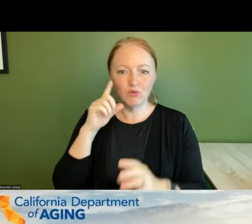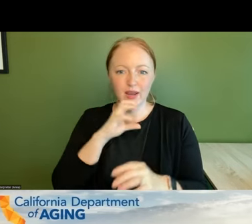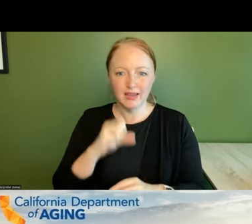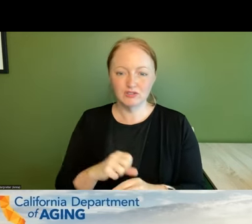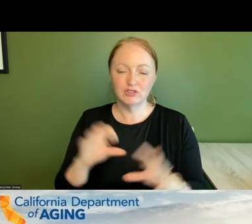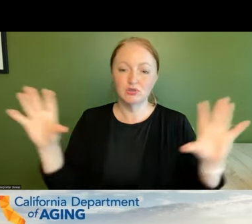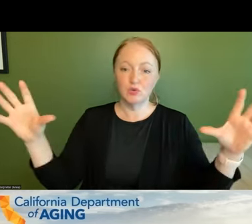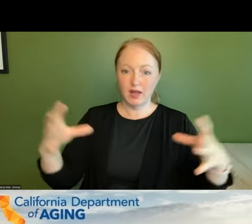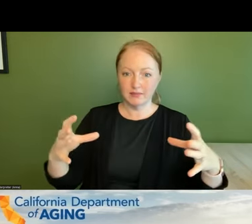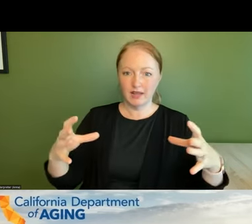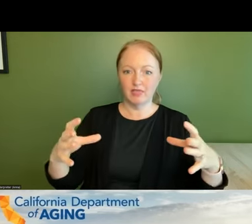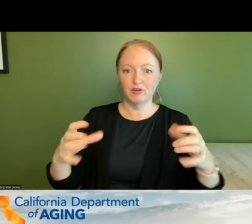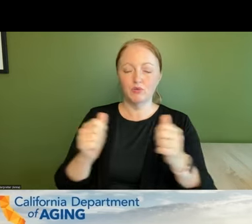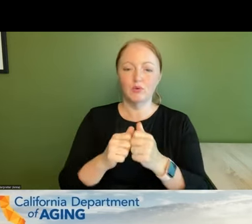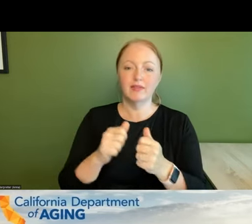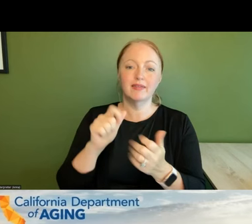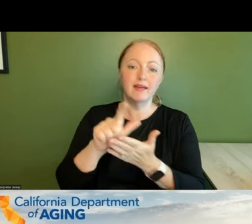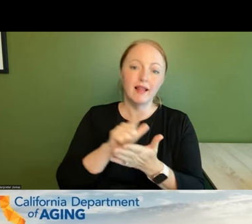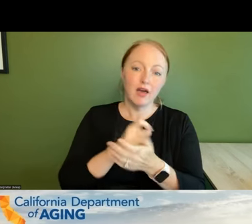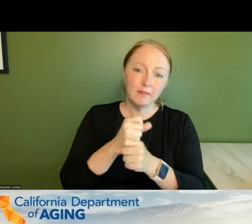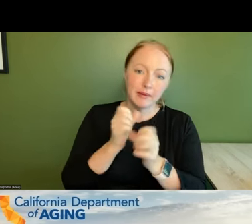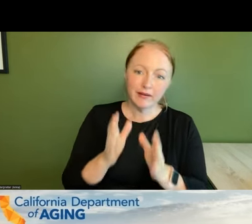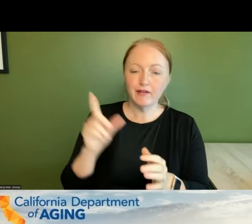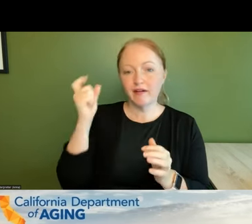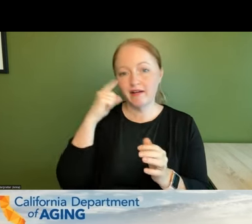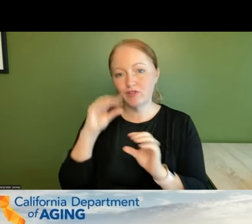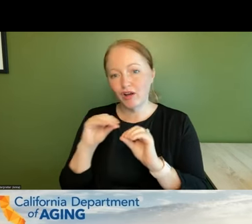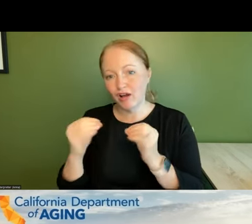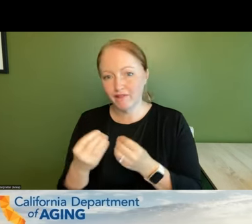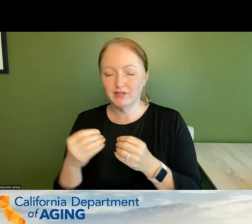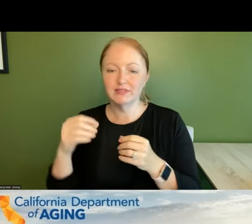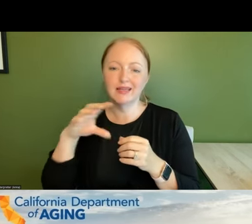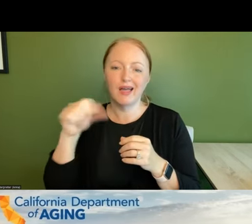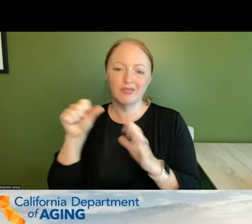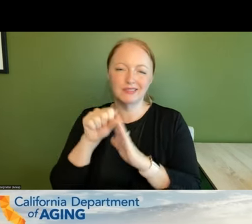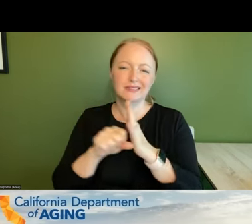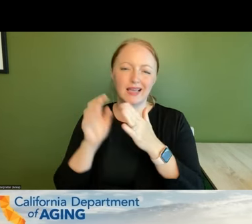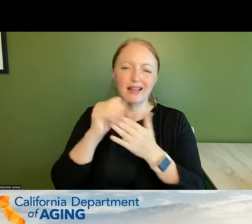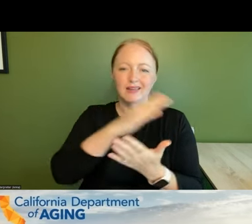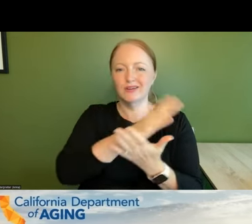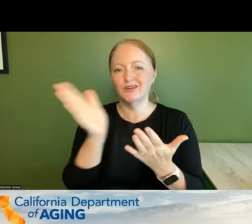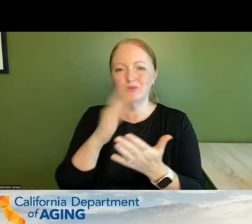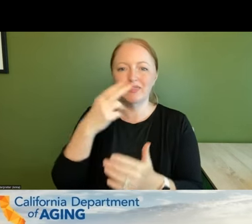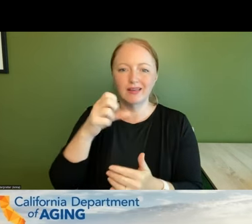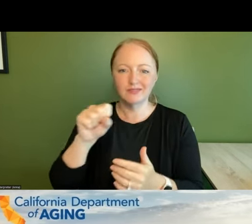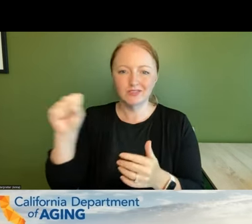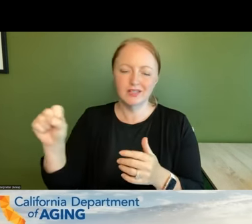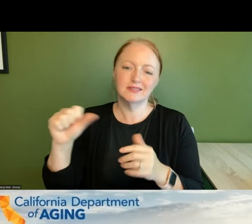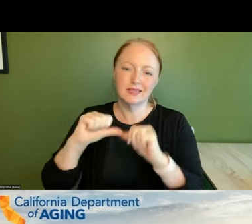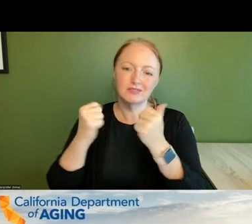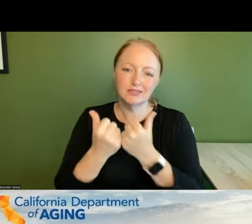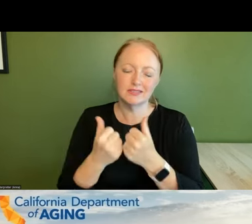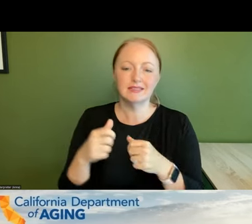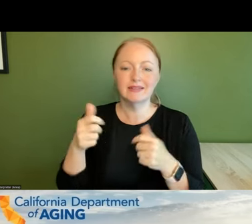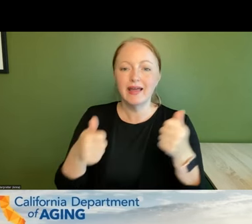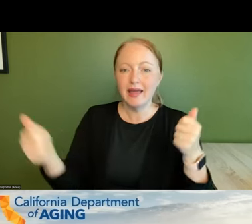come together with legislators with the governor's office with other state leaders across health and human services agency um the